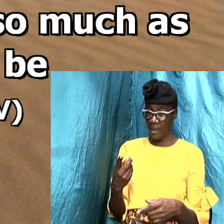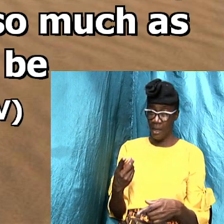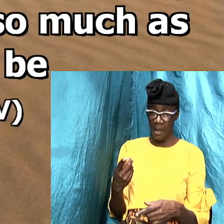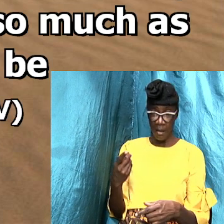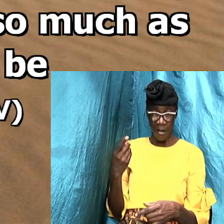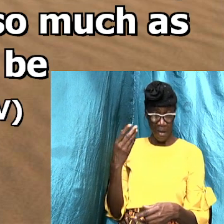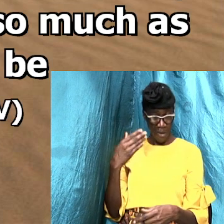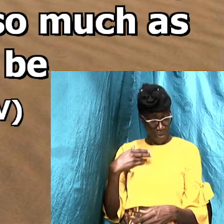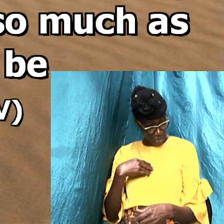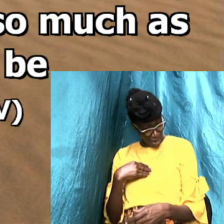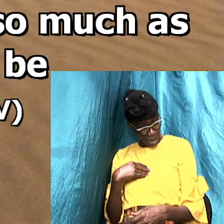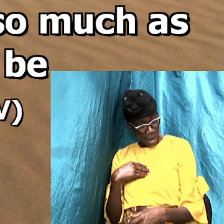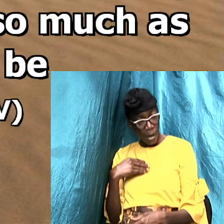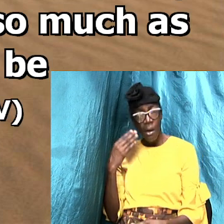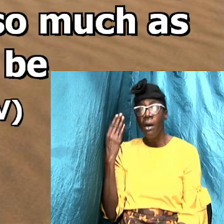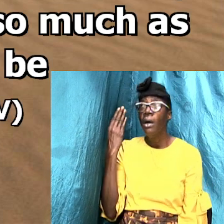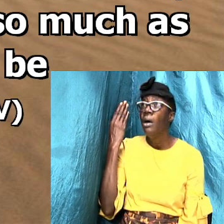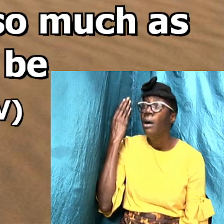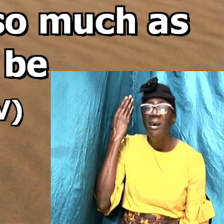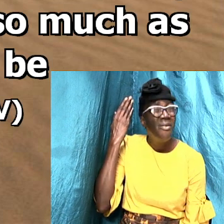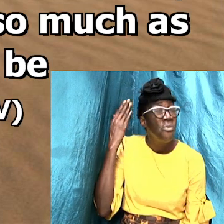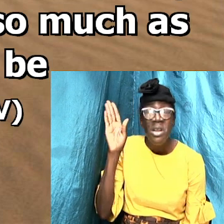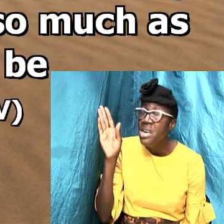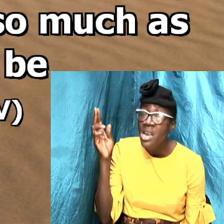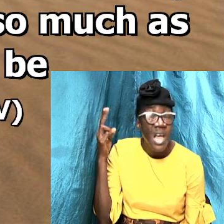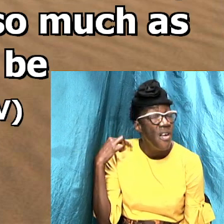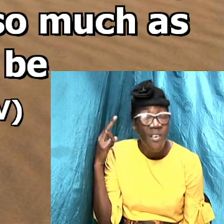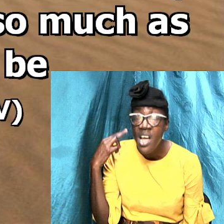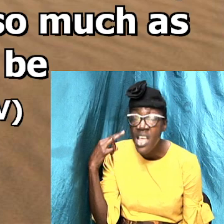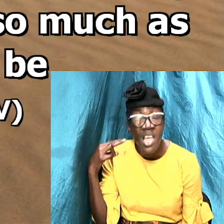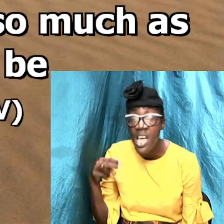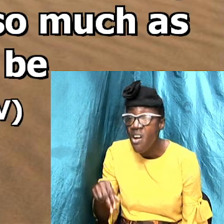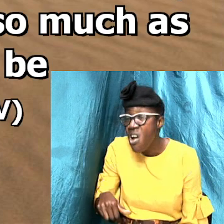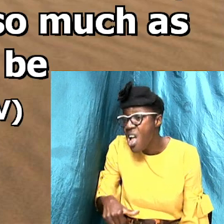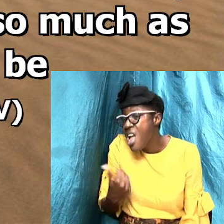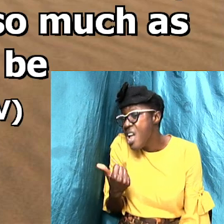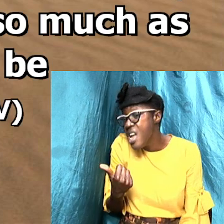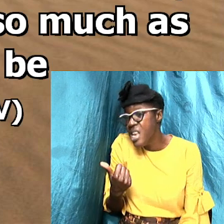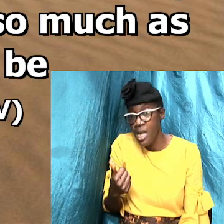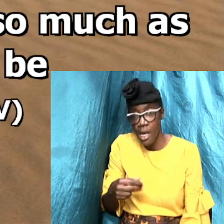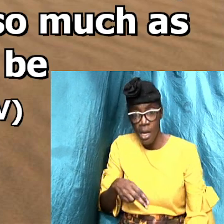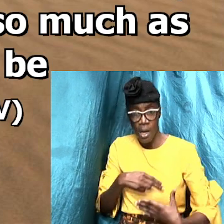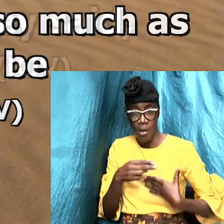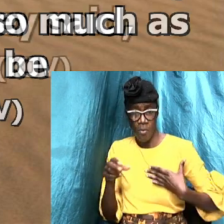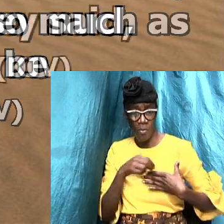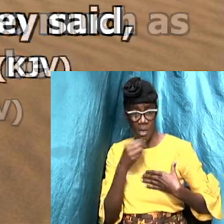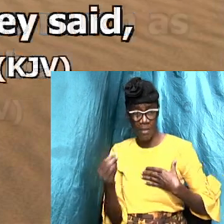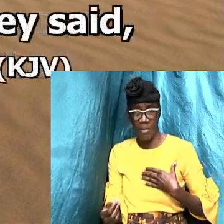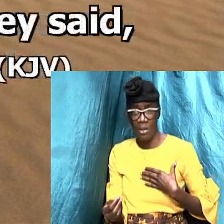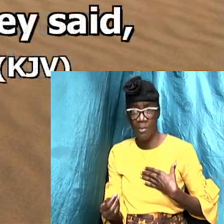we have not as heard whether there be any Holy Ghost